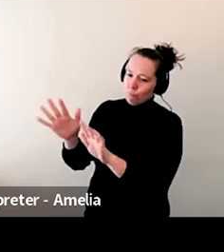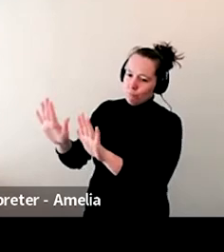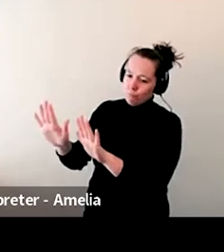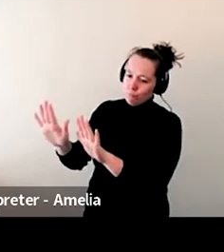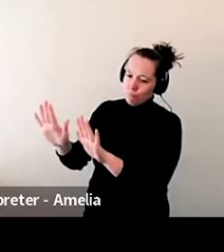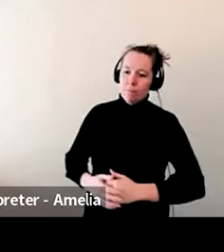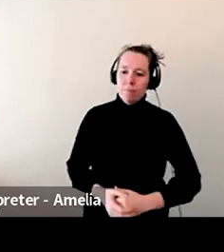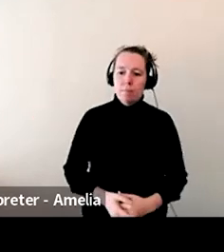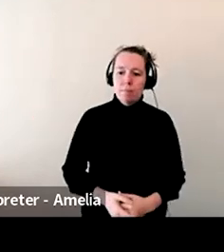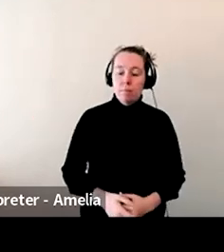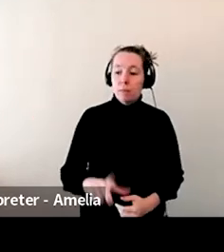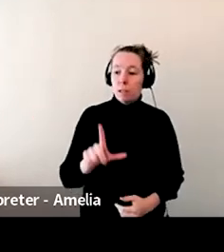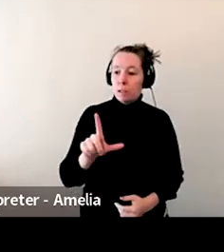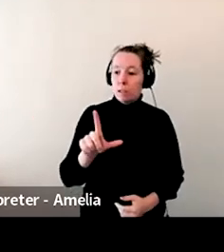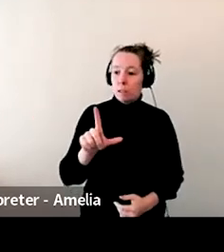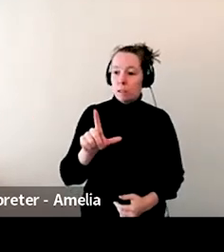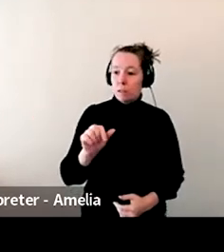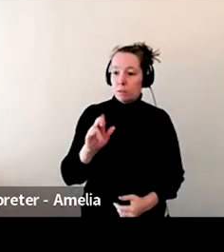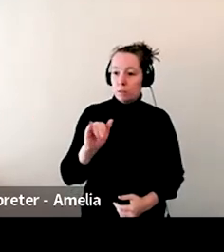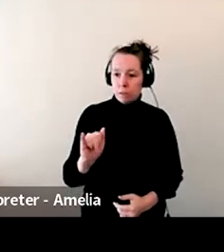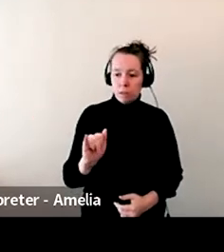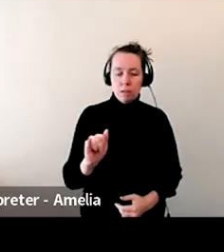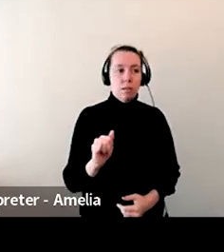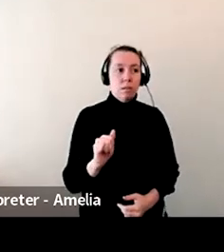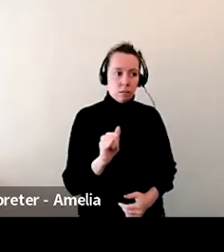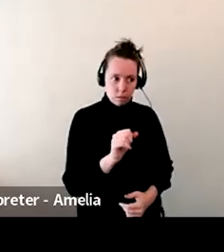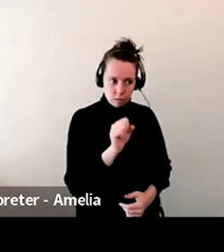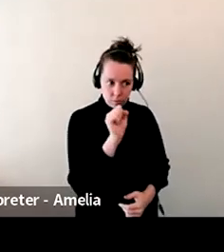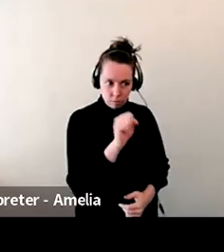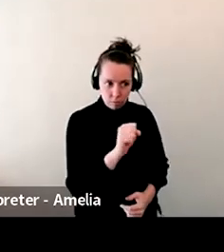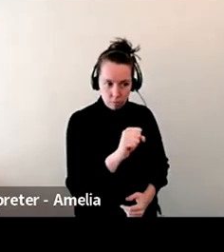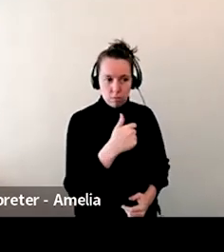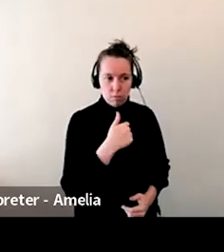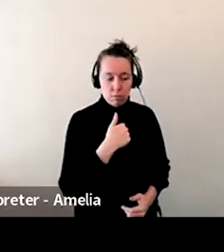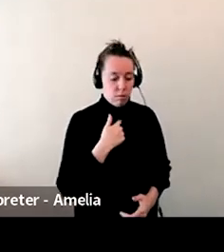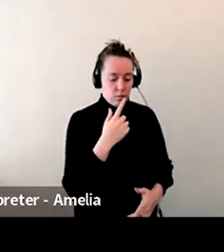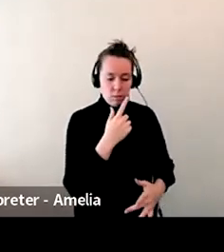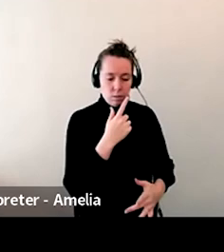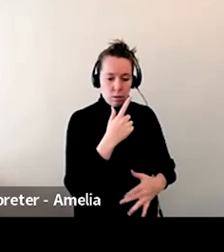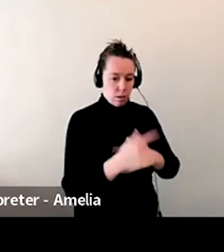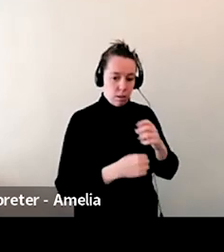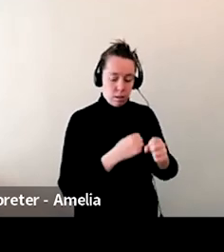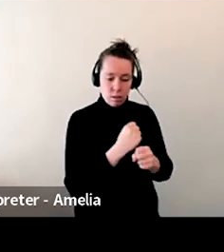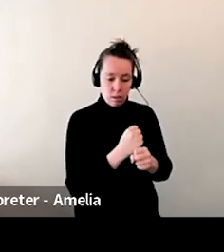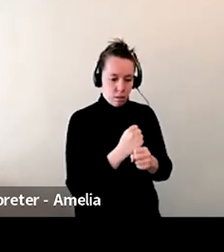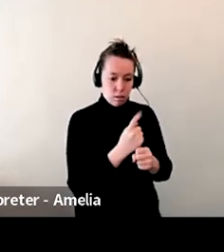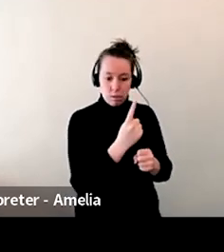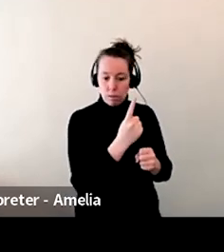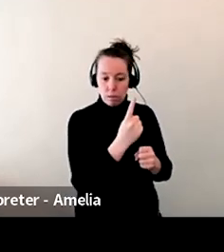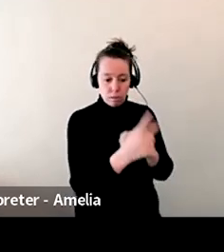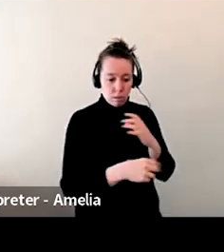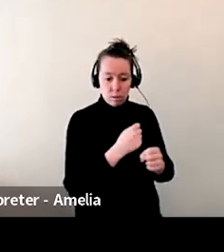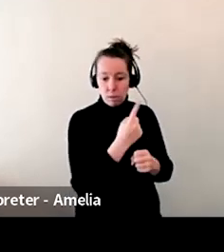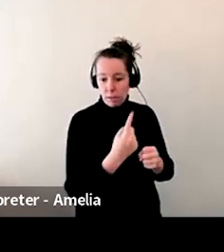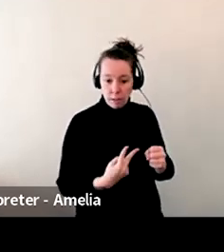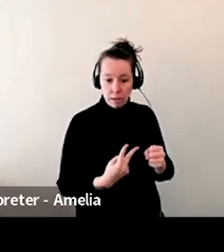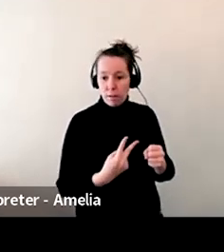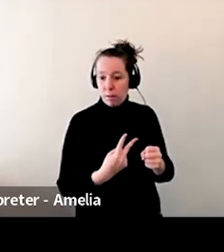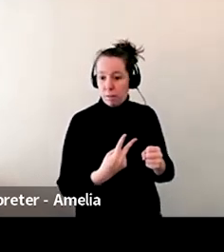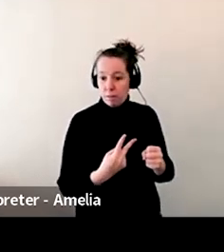Yeah. I'm, I'm a year and a half in, and I'm still like, shake my head up. Why are we doing it like this? Like this